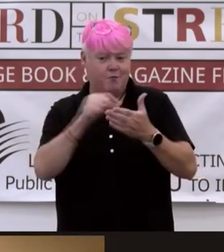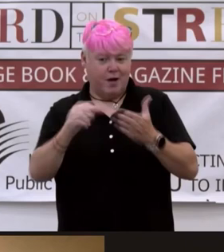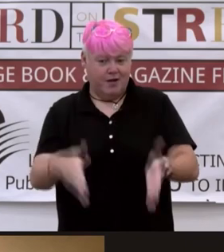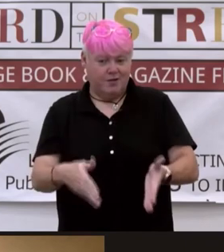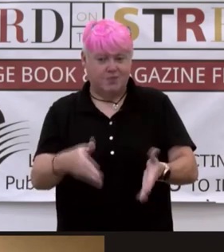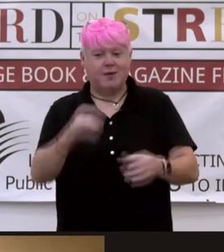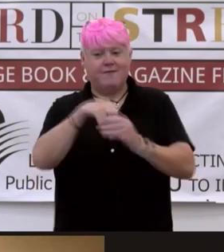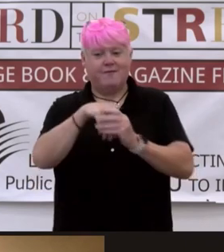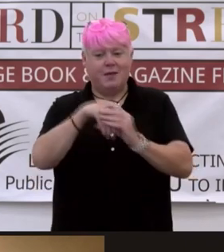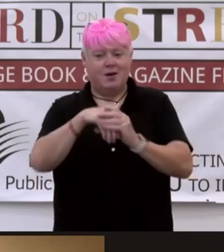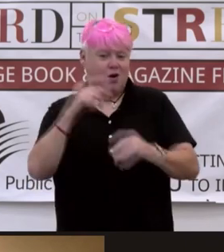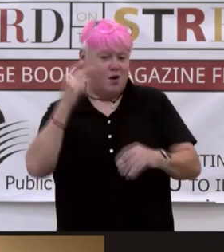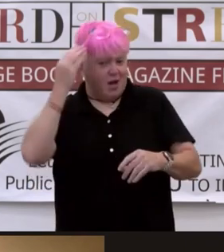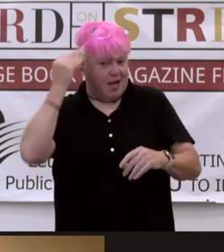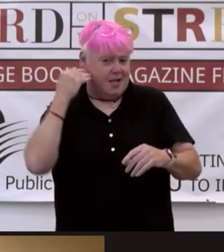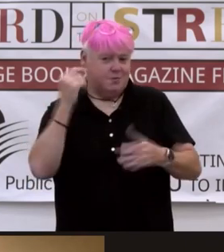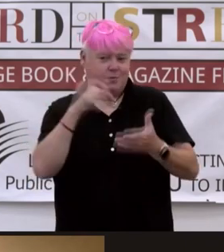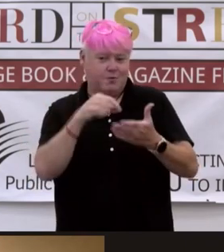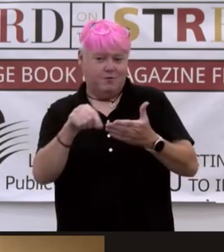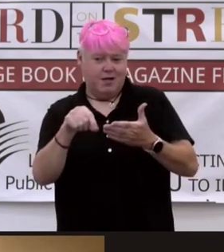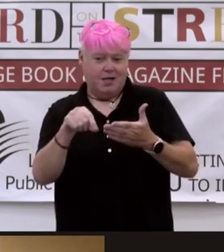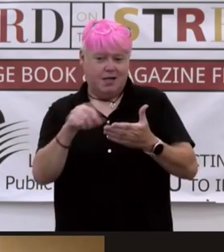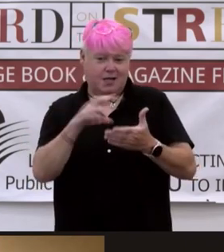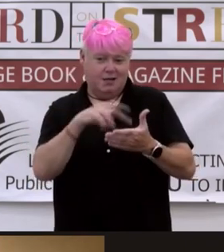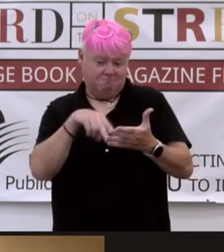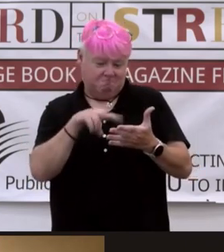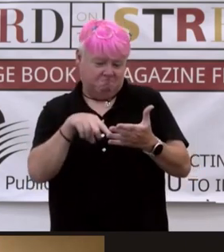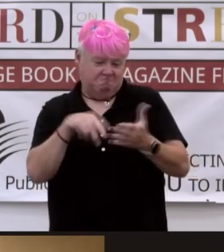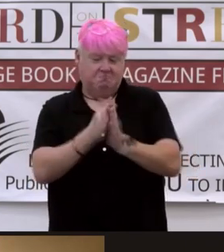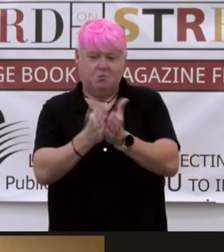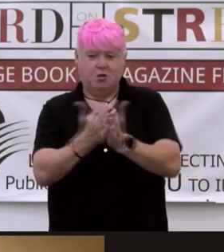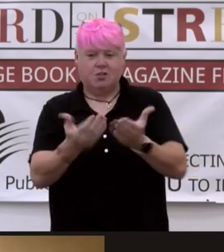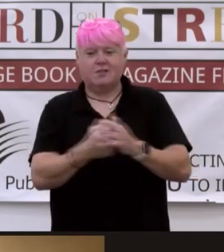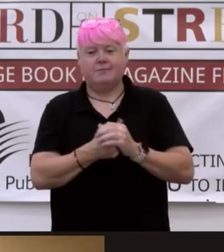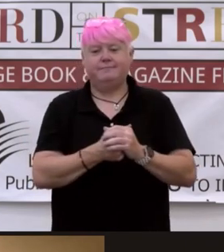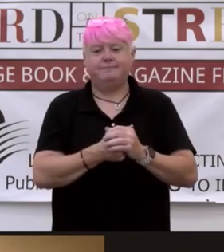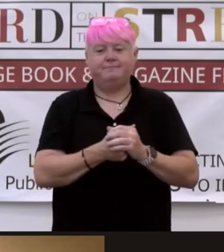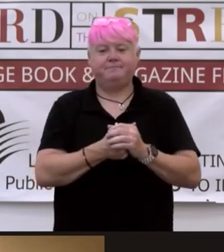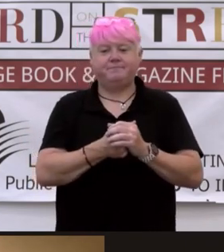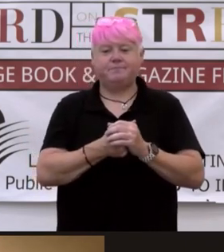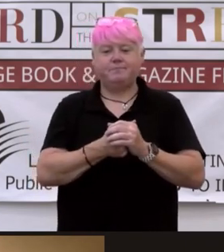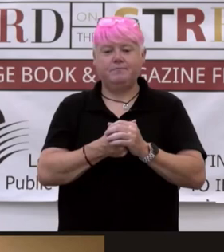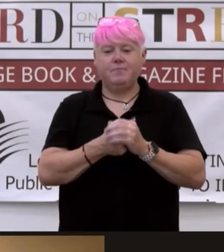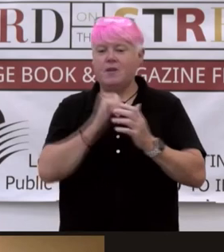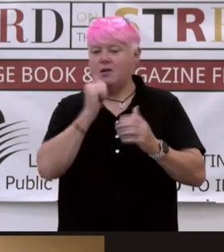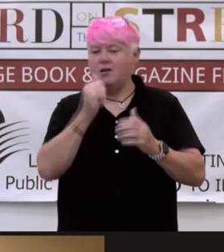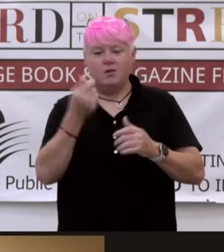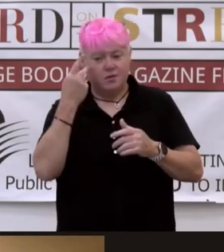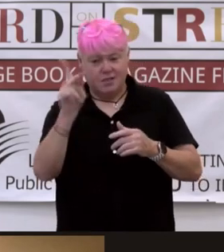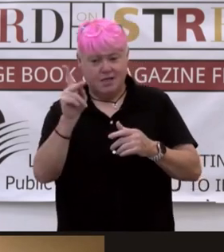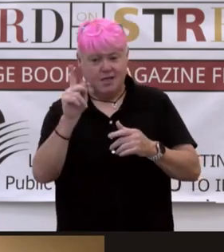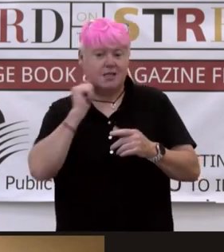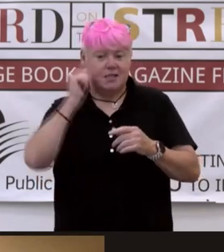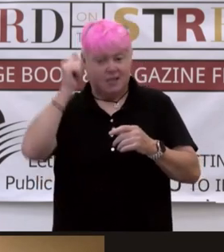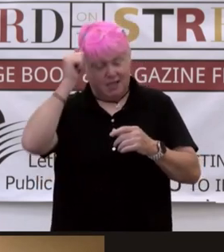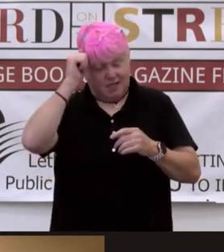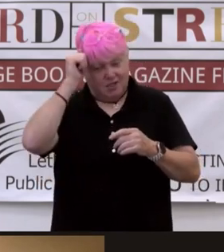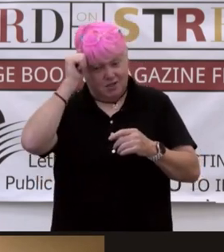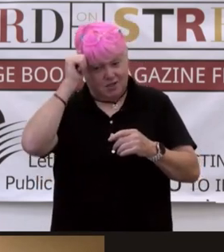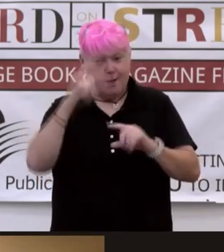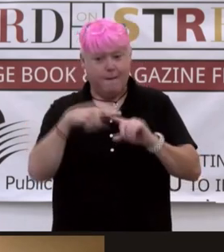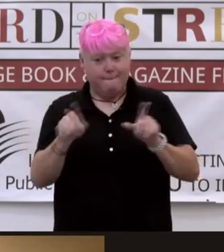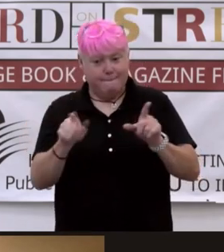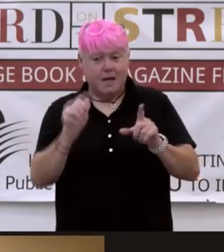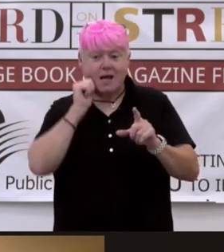when we're reading their books. It adds that extra layer. All right. So I don't see any teenagers popping in, but grownups,